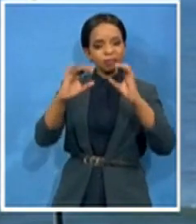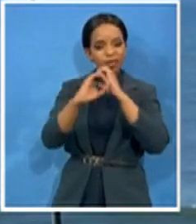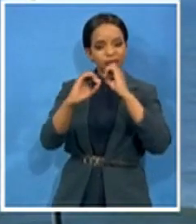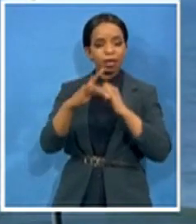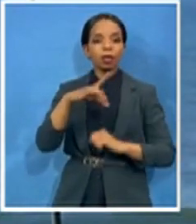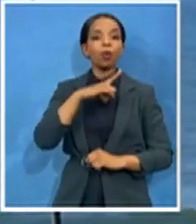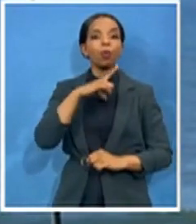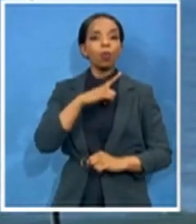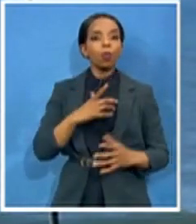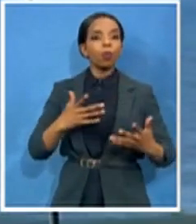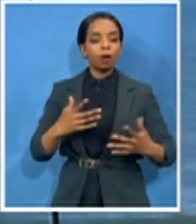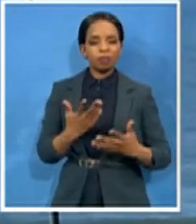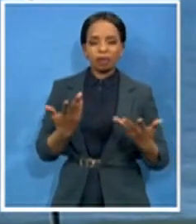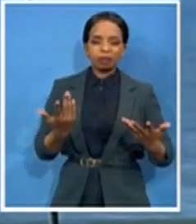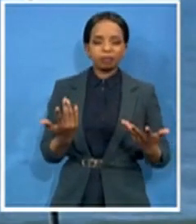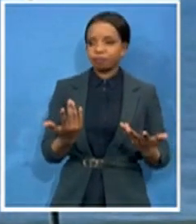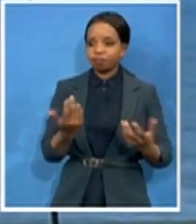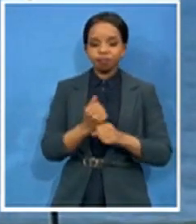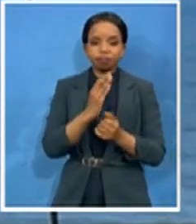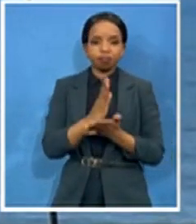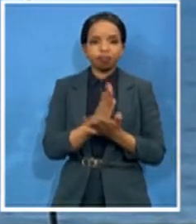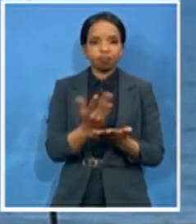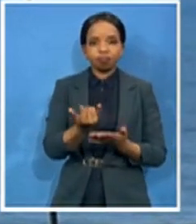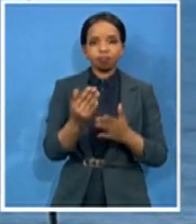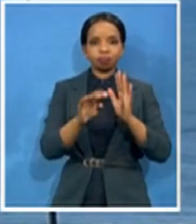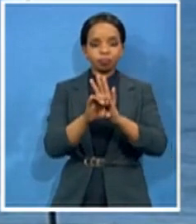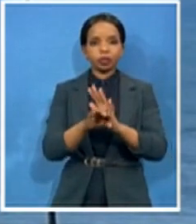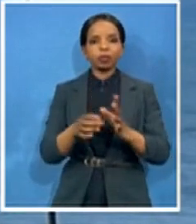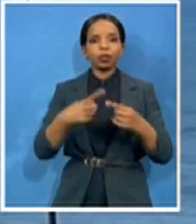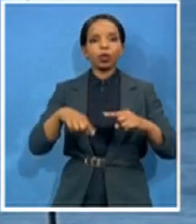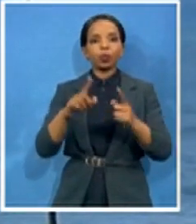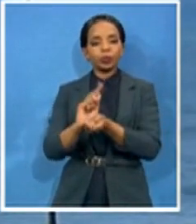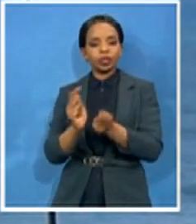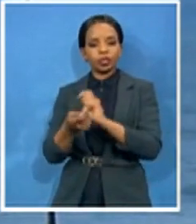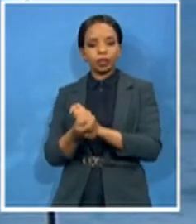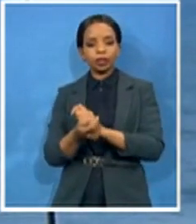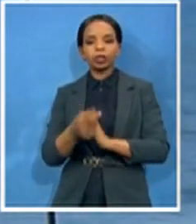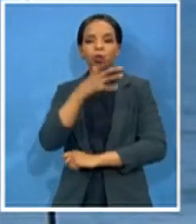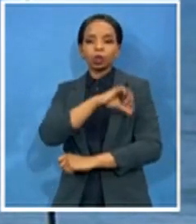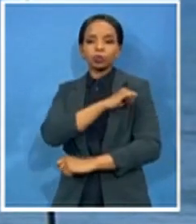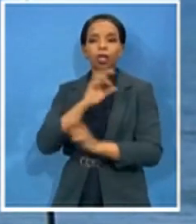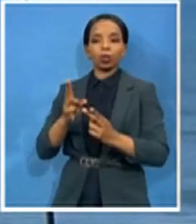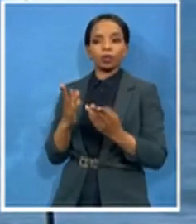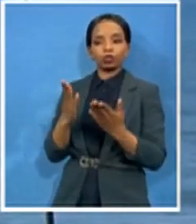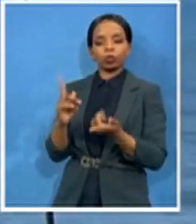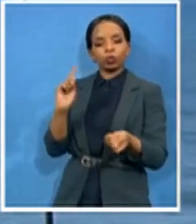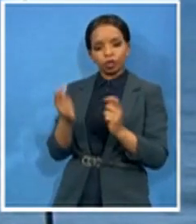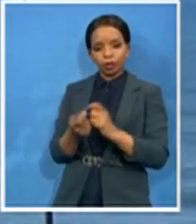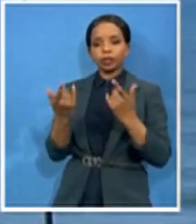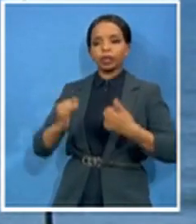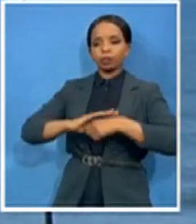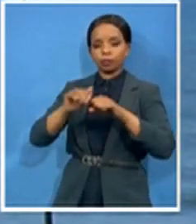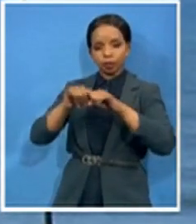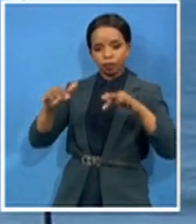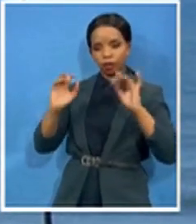change a TB hospital to a COVID hospital. And we change, we ask people not to come from their elective